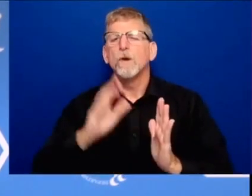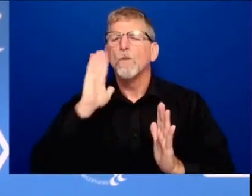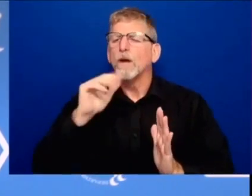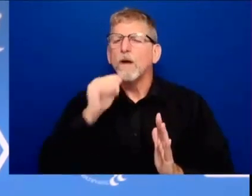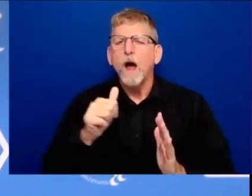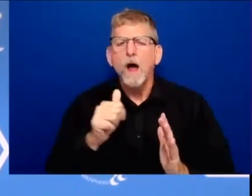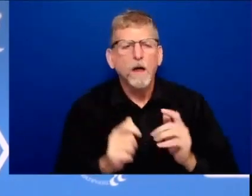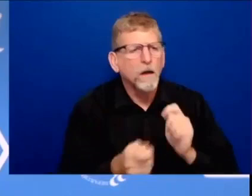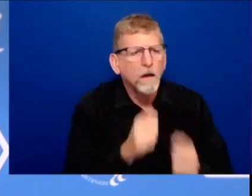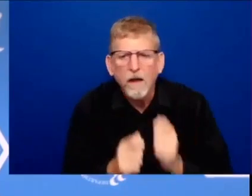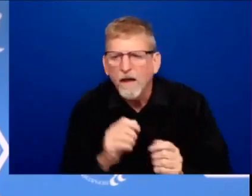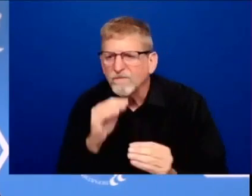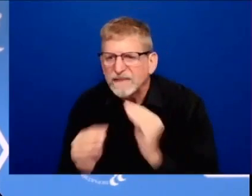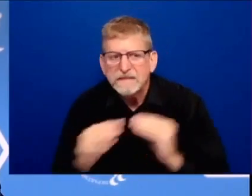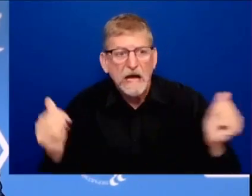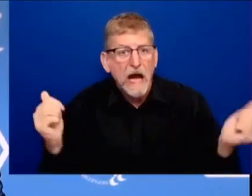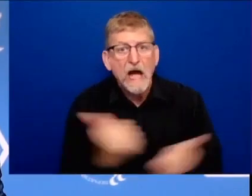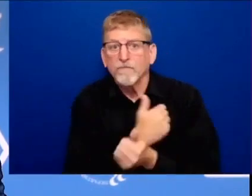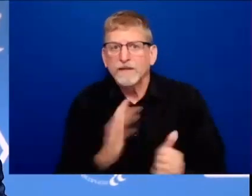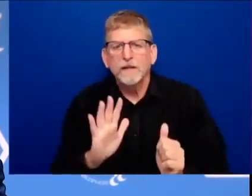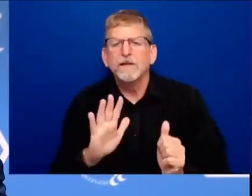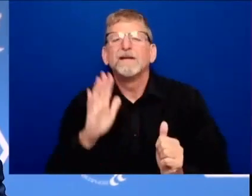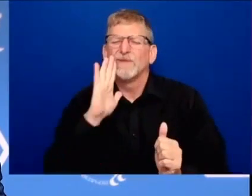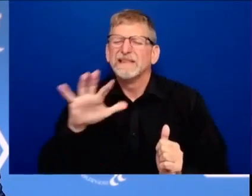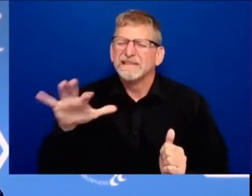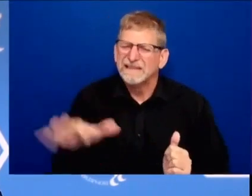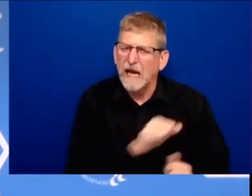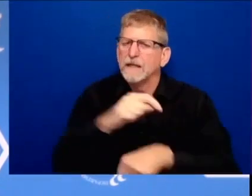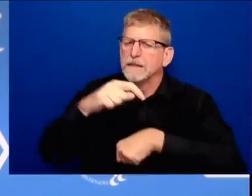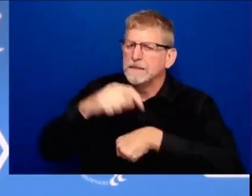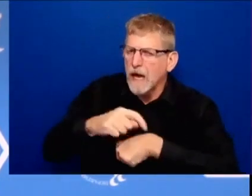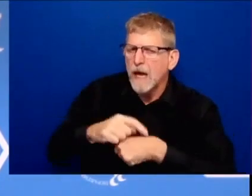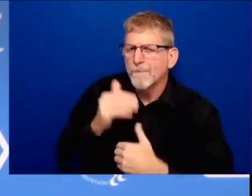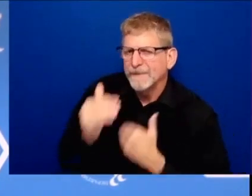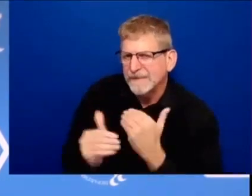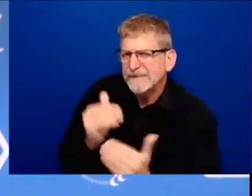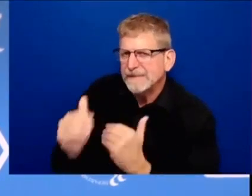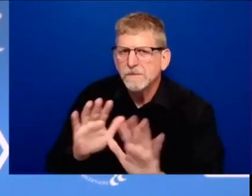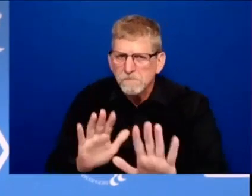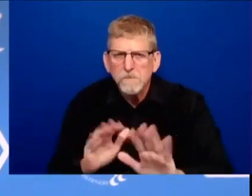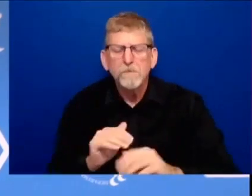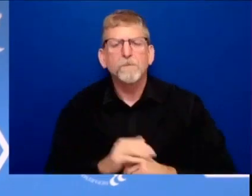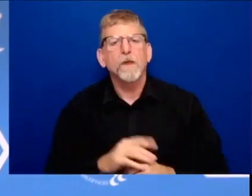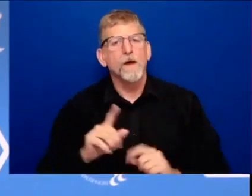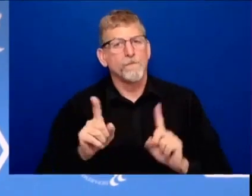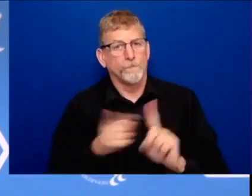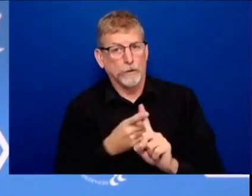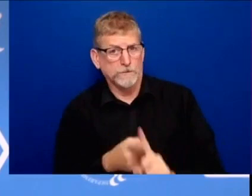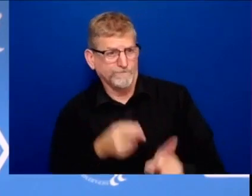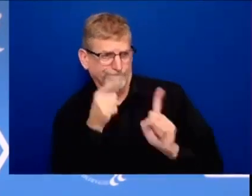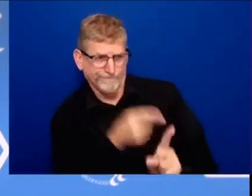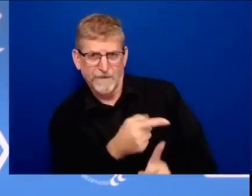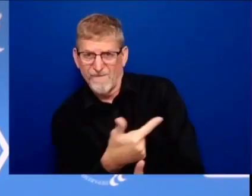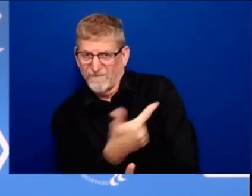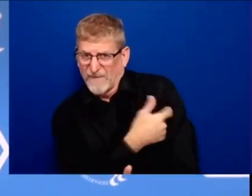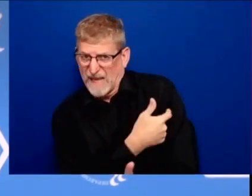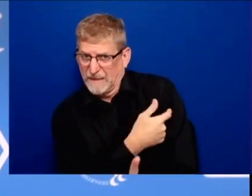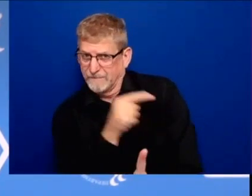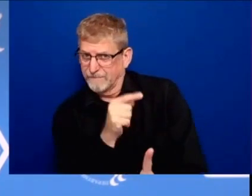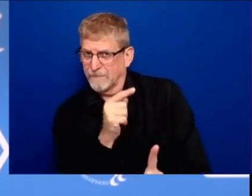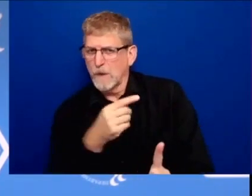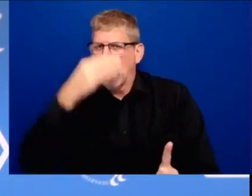the vaccine i know people want confidence that it's safe well listen to dr fauci i did